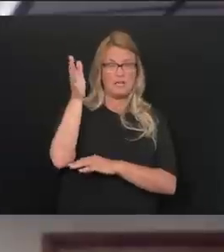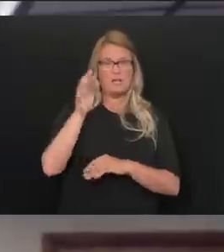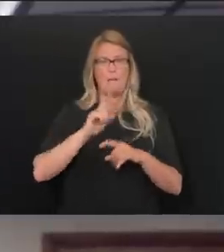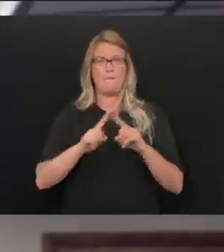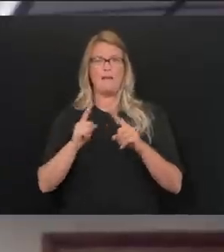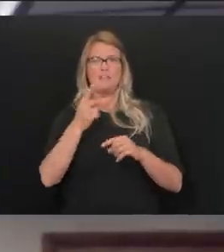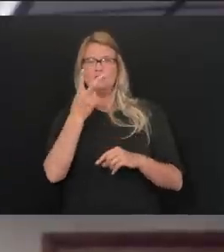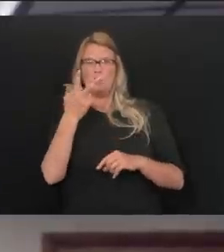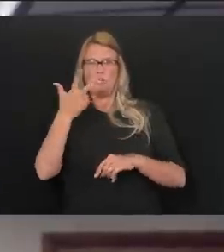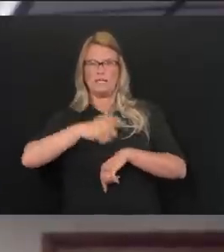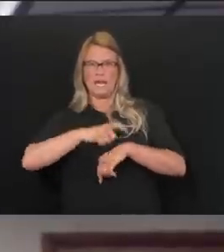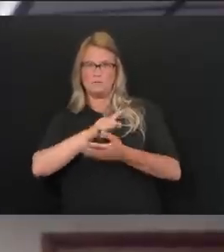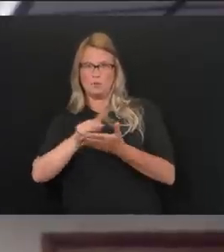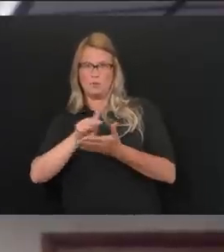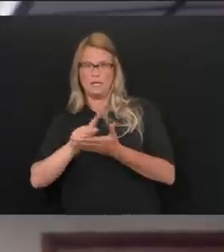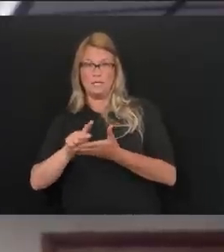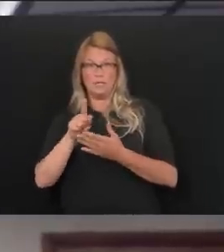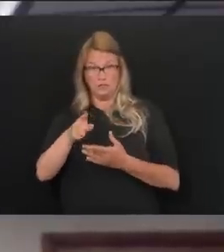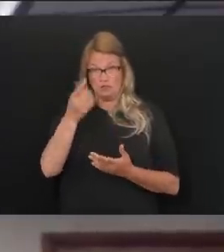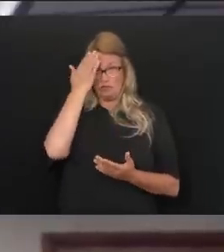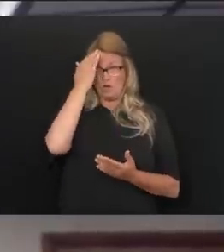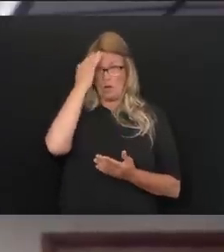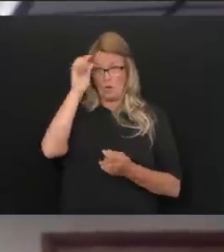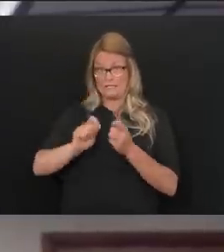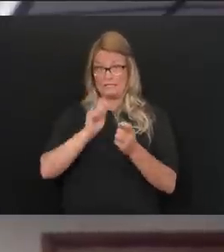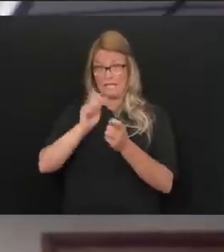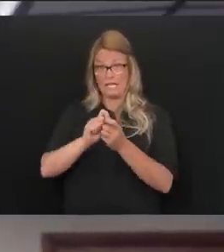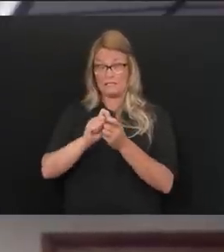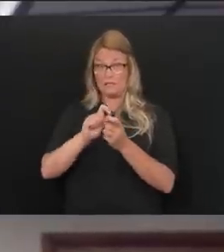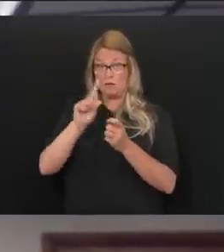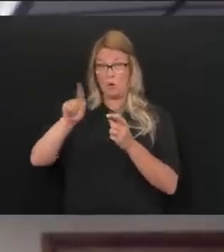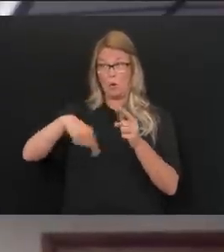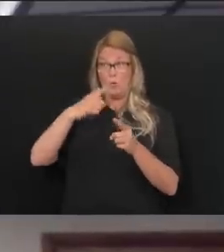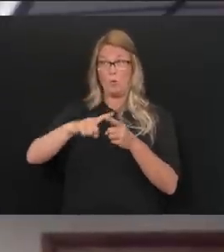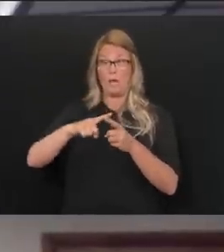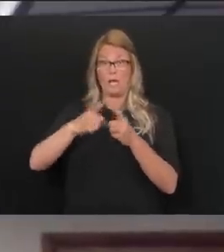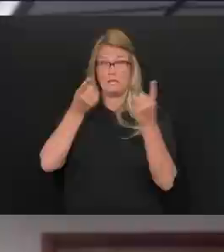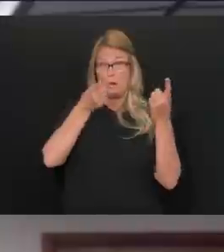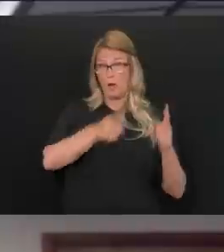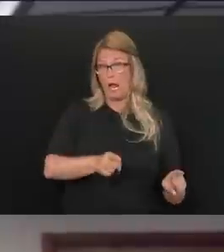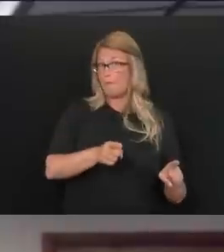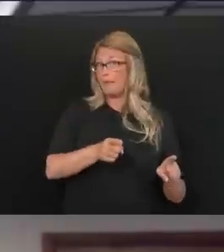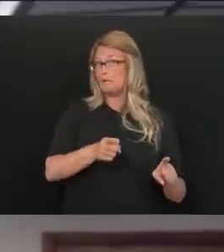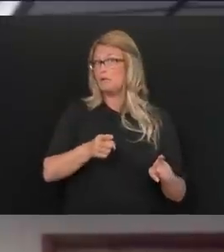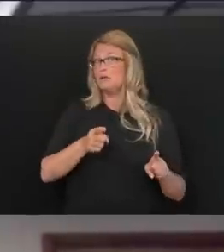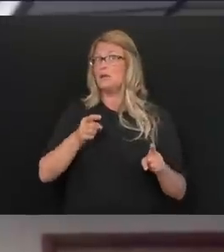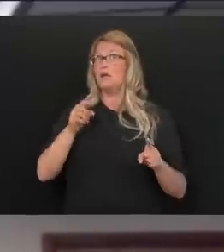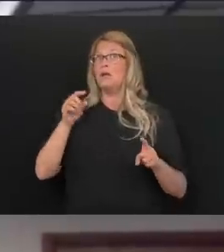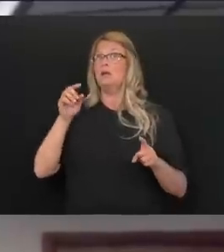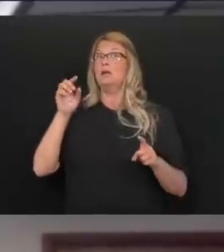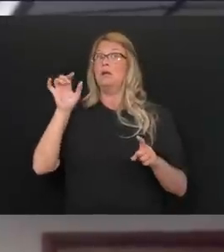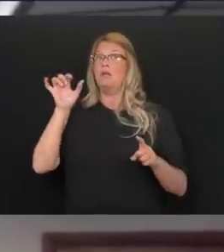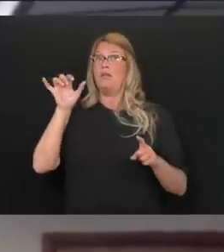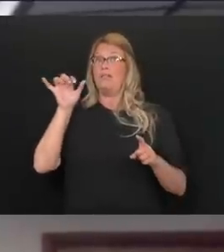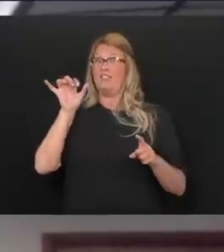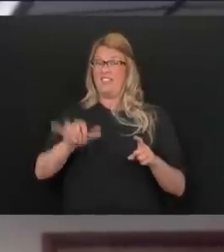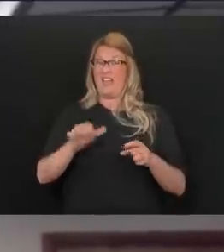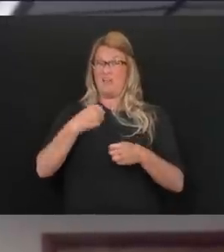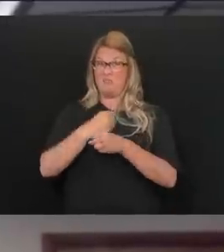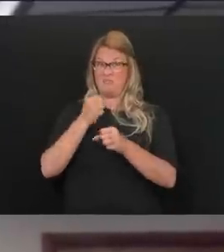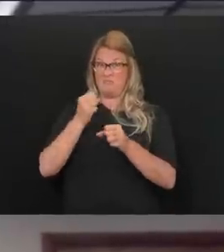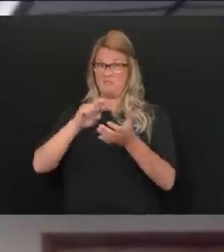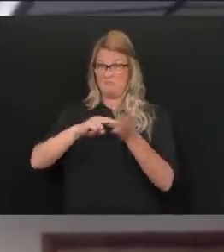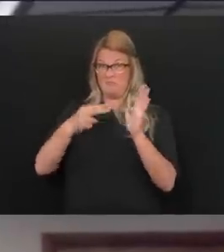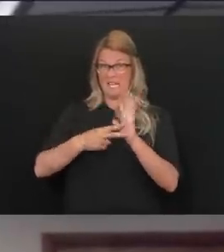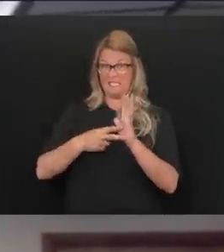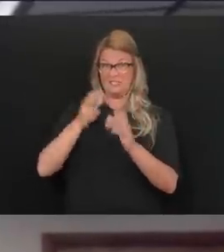week format. Um, could you give us a better idea of the timeline? And do you think that by doing that, it will make it harder to get